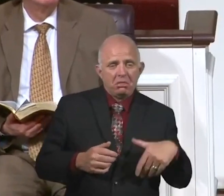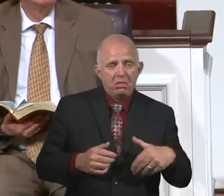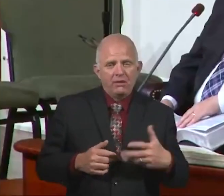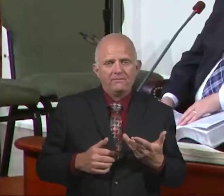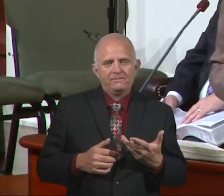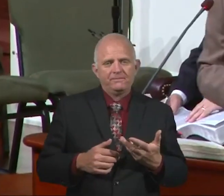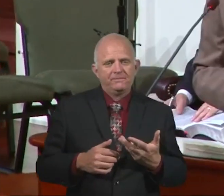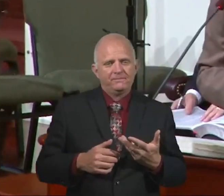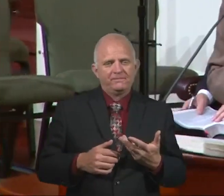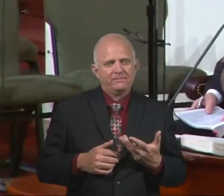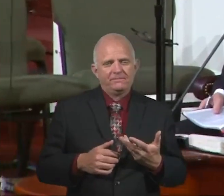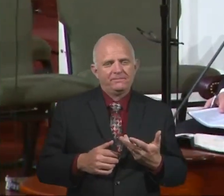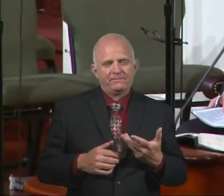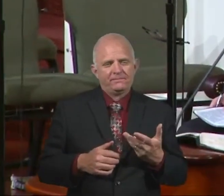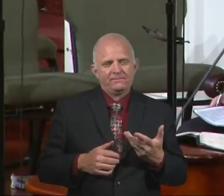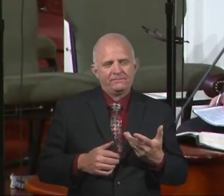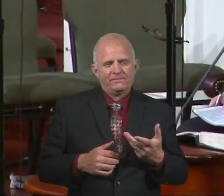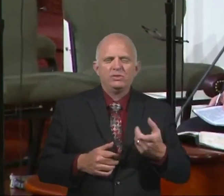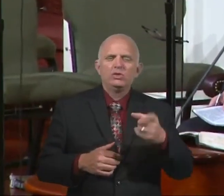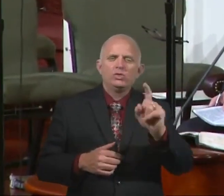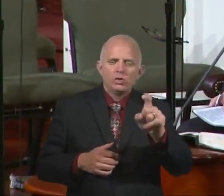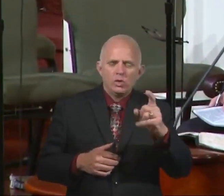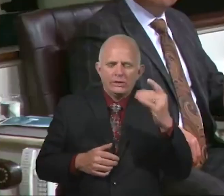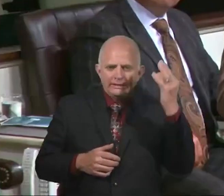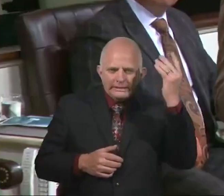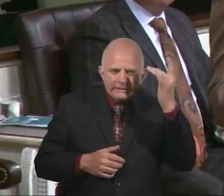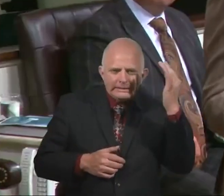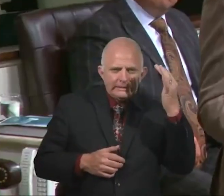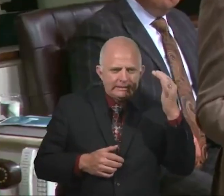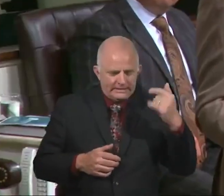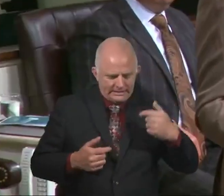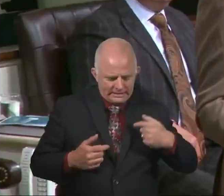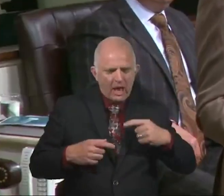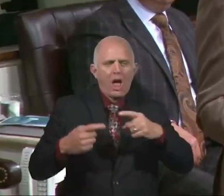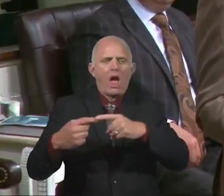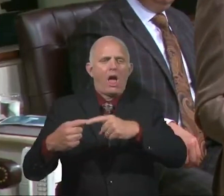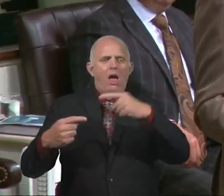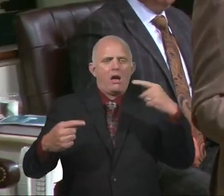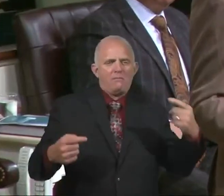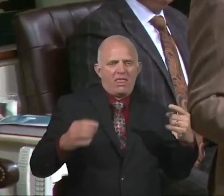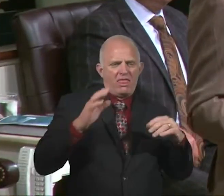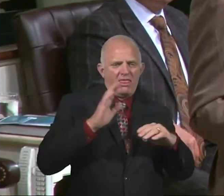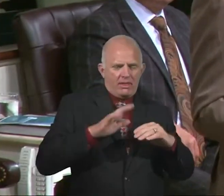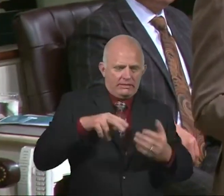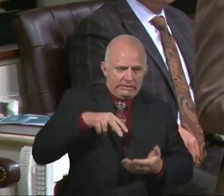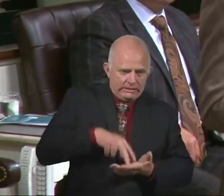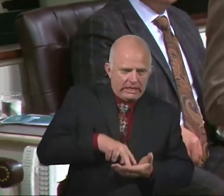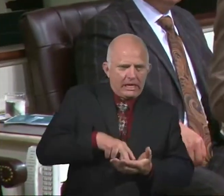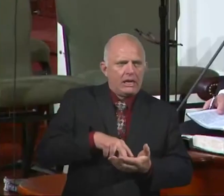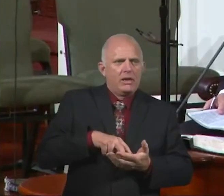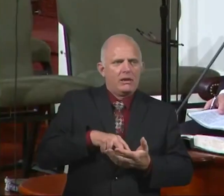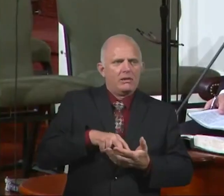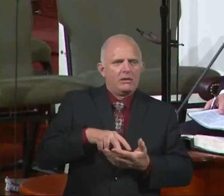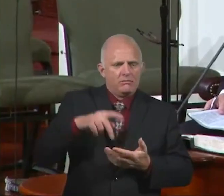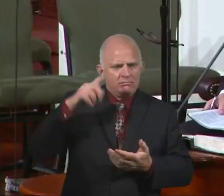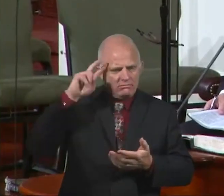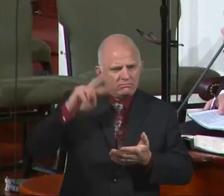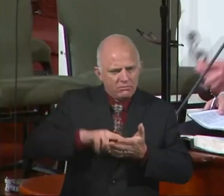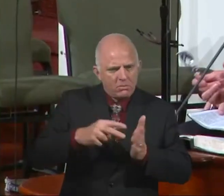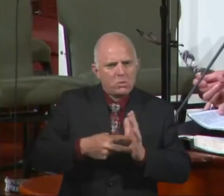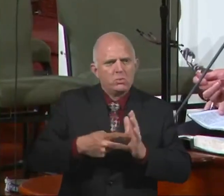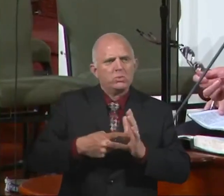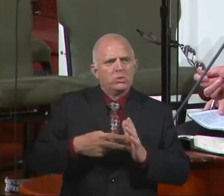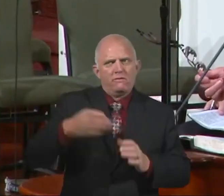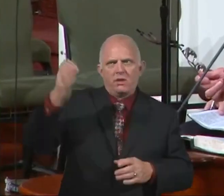Now, we ought to think about that. I think those are opposite of purpose. God challenges us with the word sober. It means